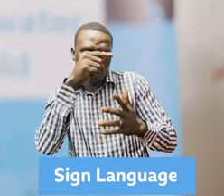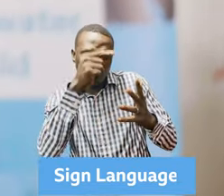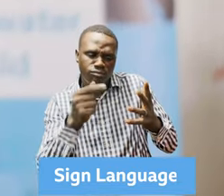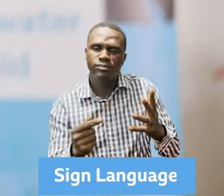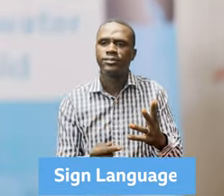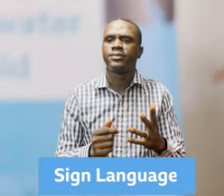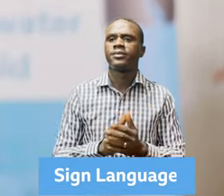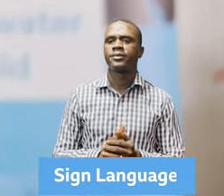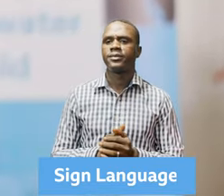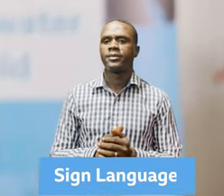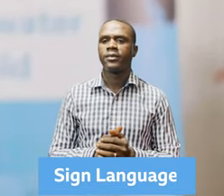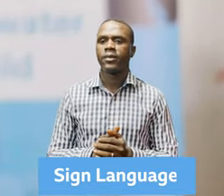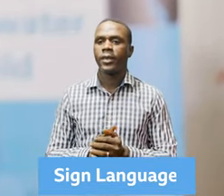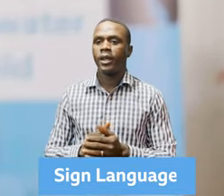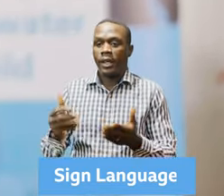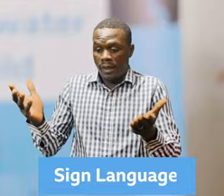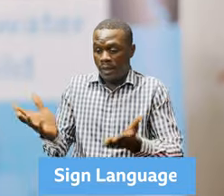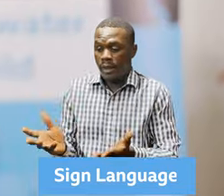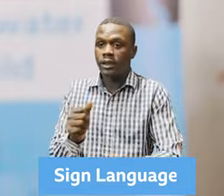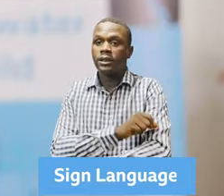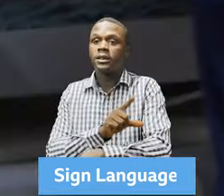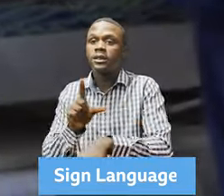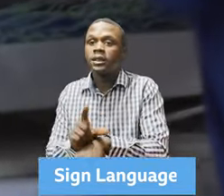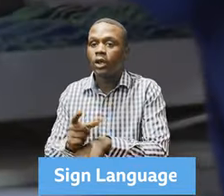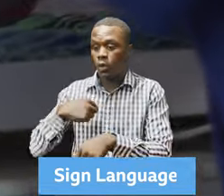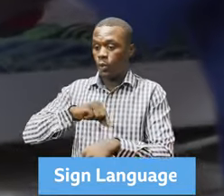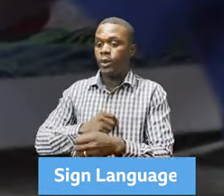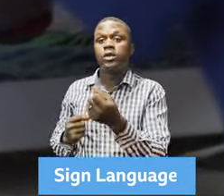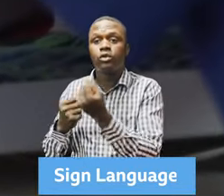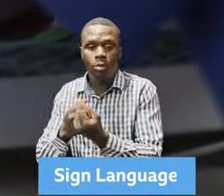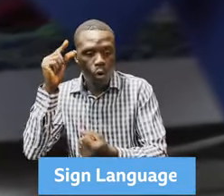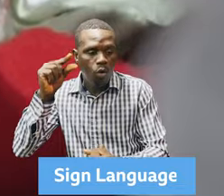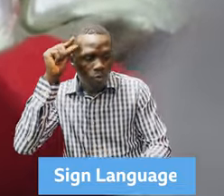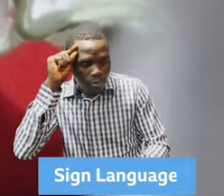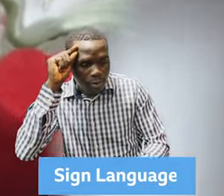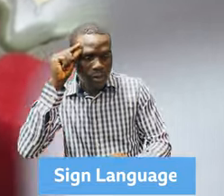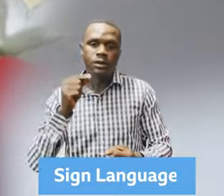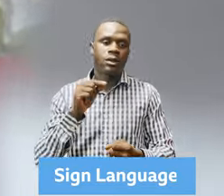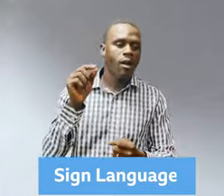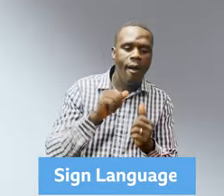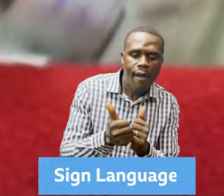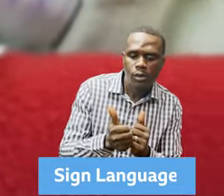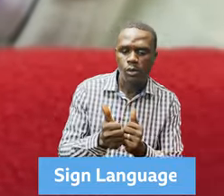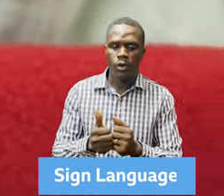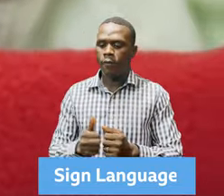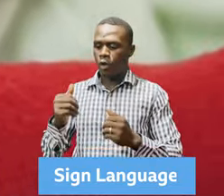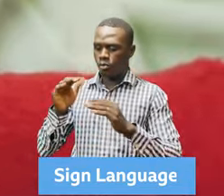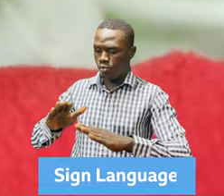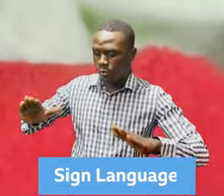in Sierra Leone to support government in the area of child rights. Basically, to ensure that every child survives,